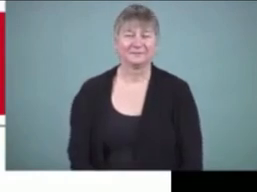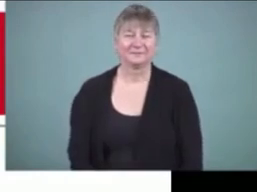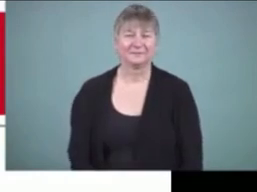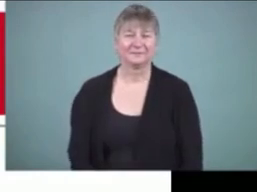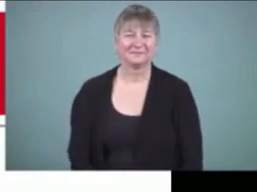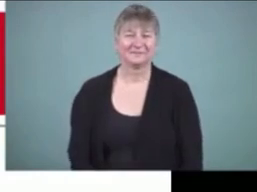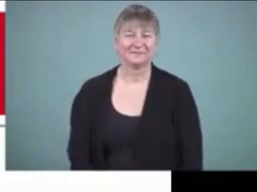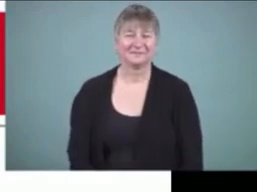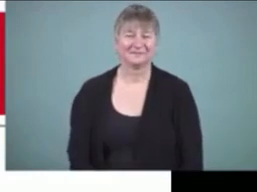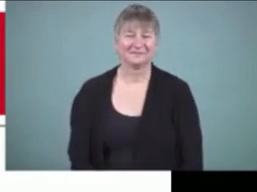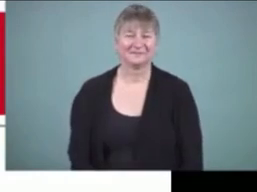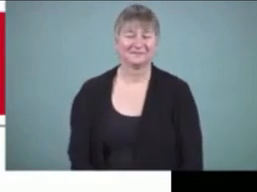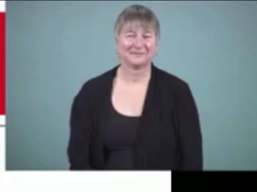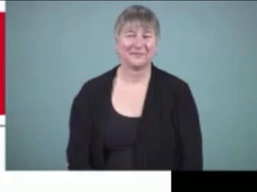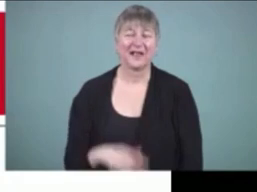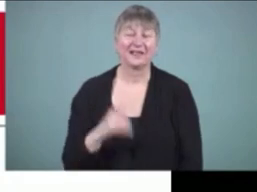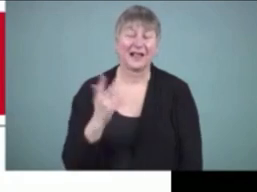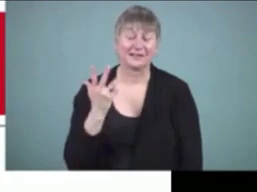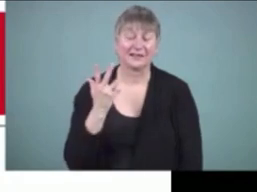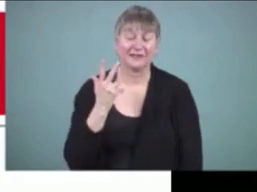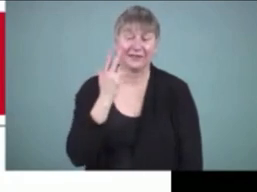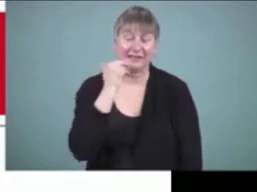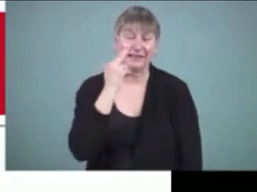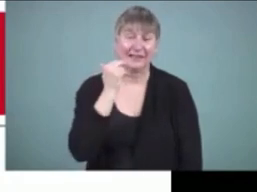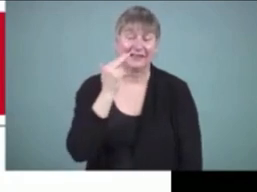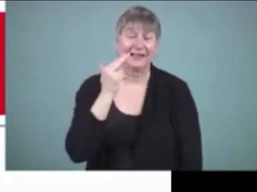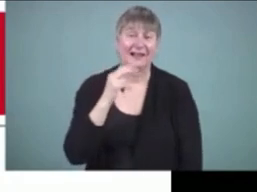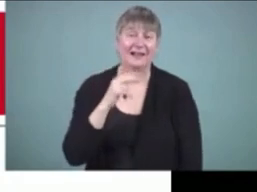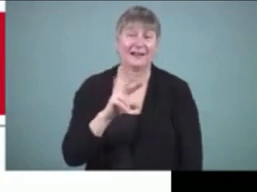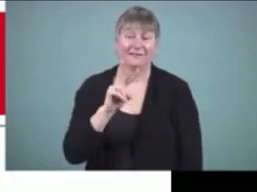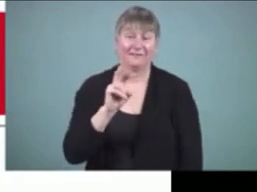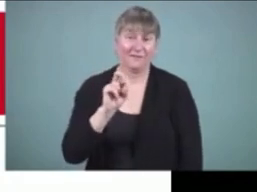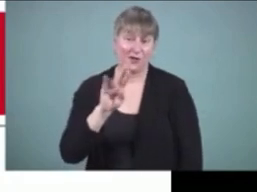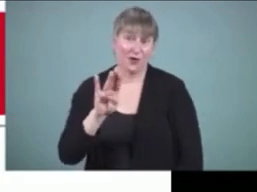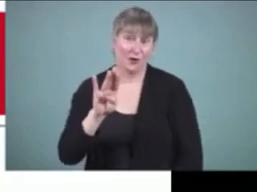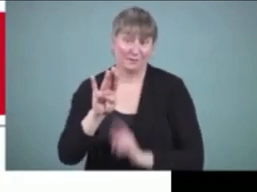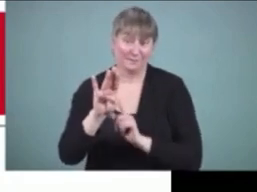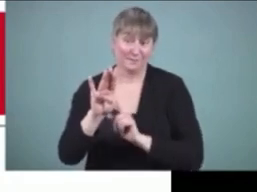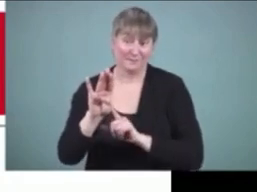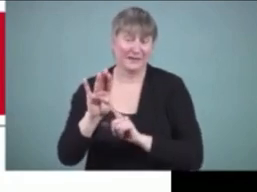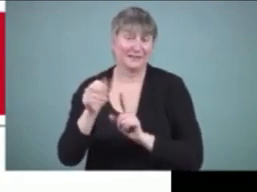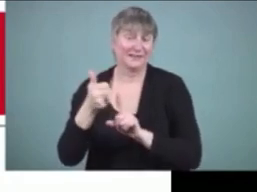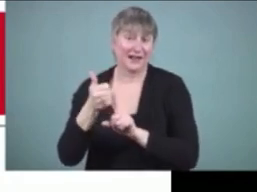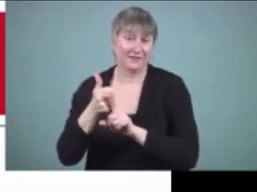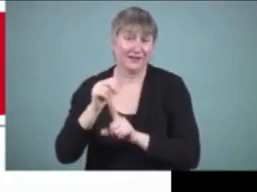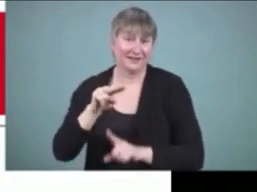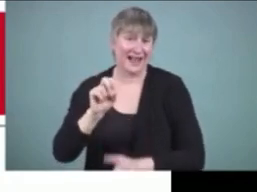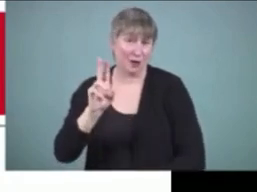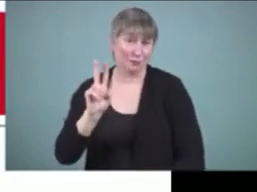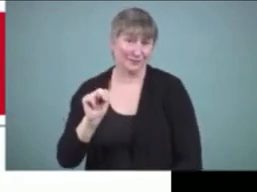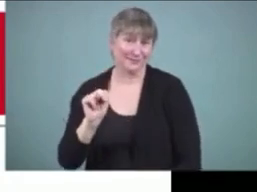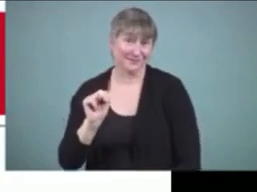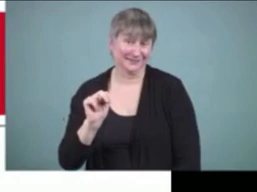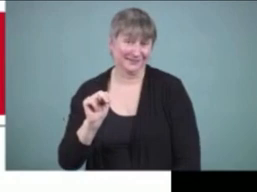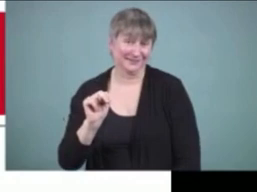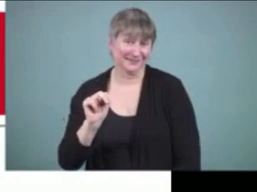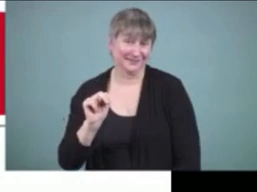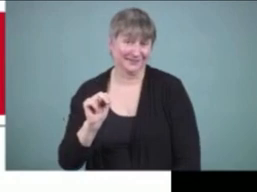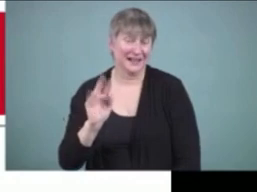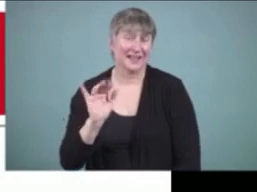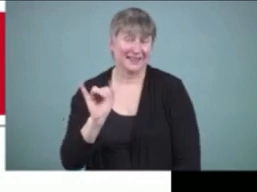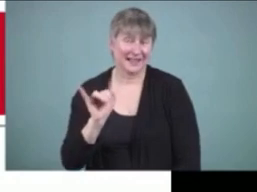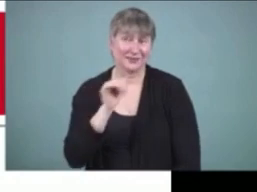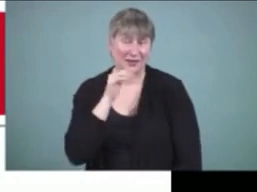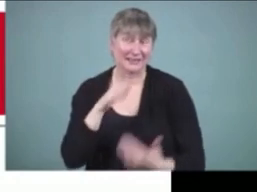and this just made me chuckle because isn't it funny that verb is a noun noun makes you think about how that's all hard to